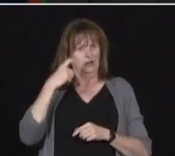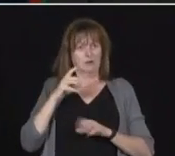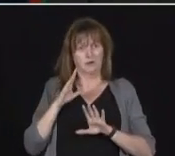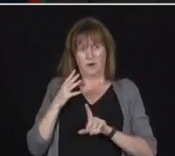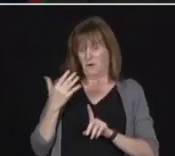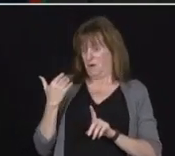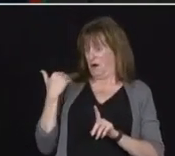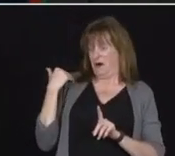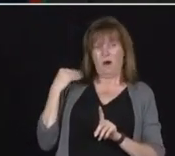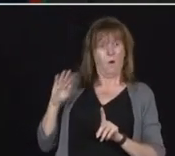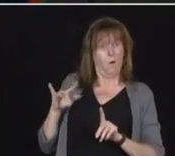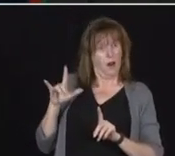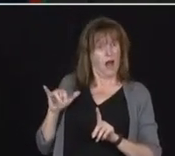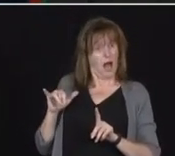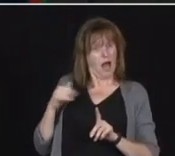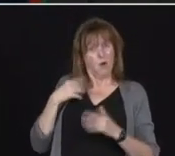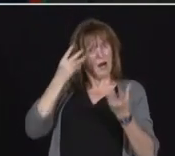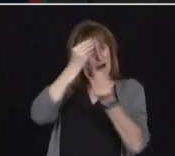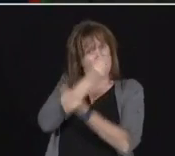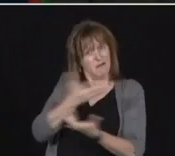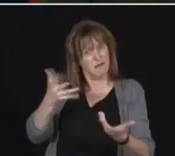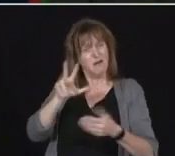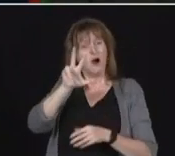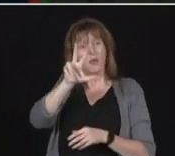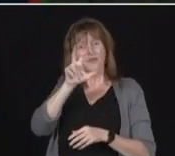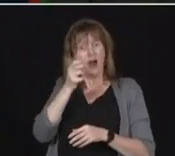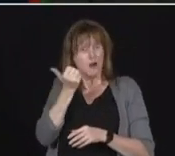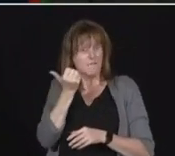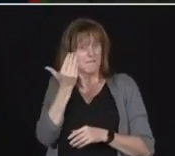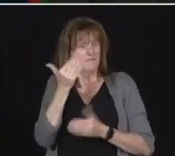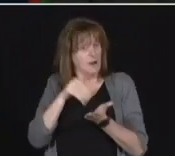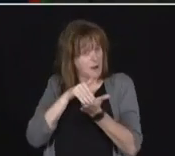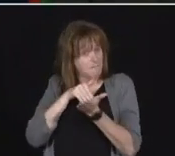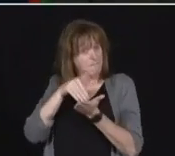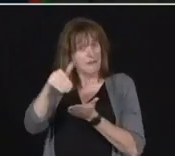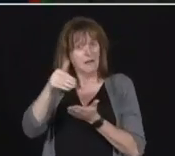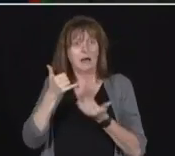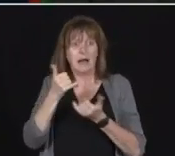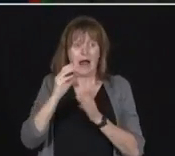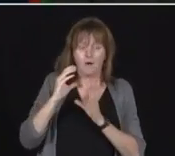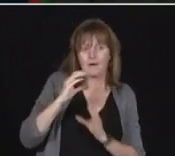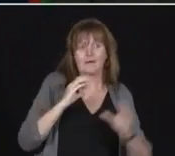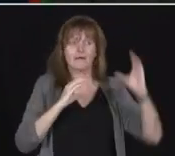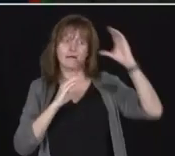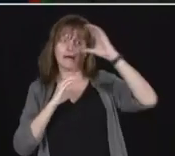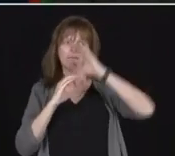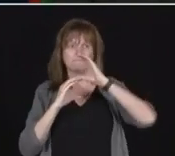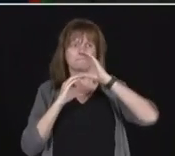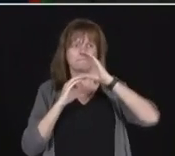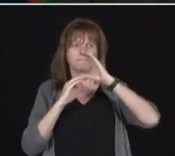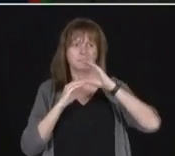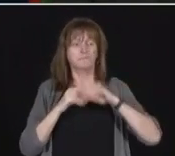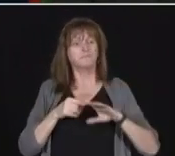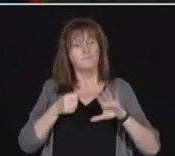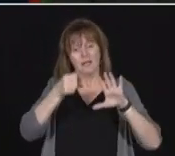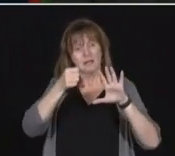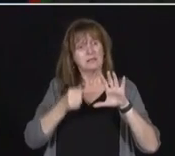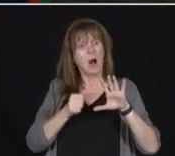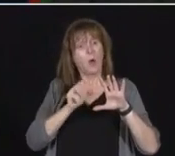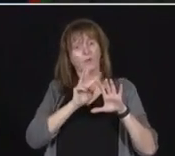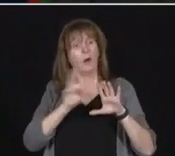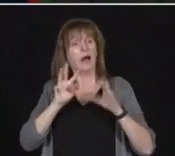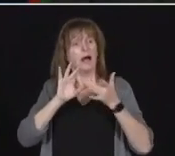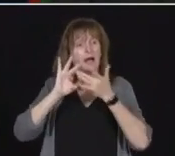premier and I announced last July. The Southwest integrated fiber technology broadband program known as